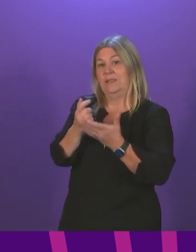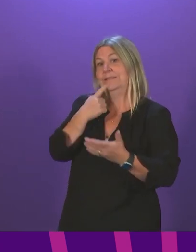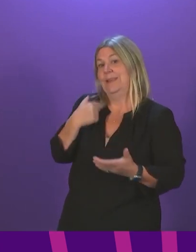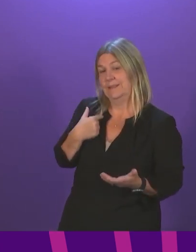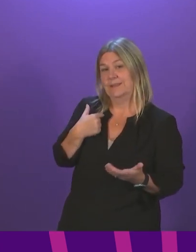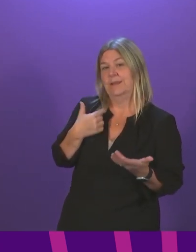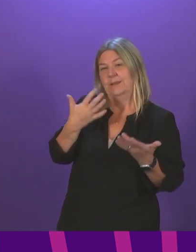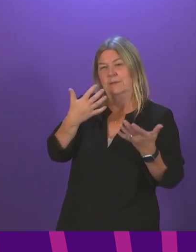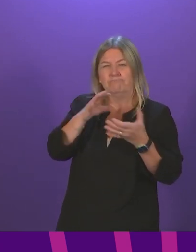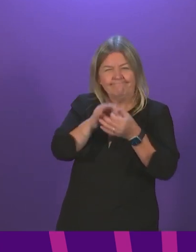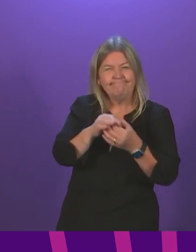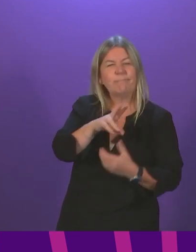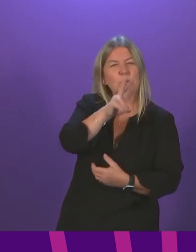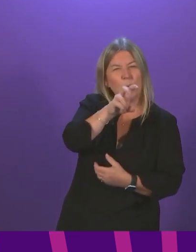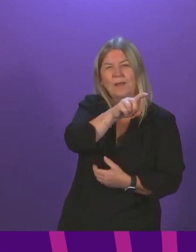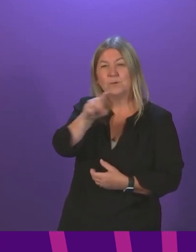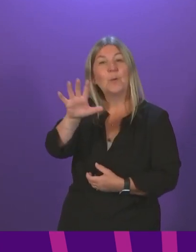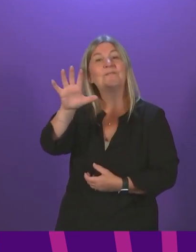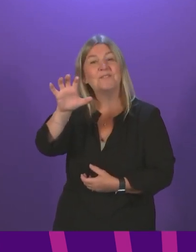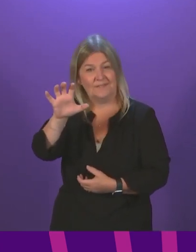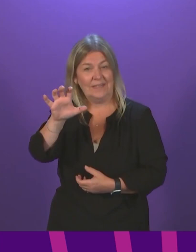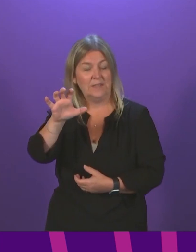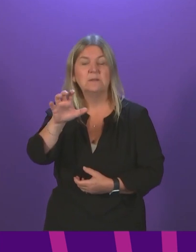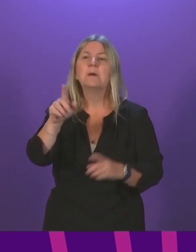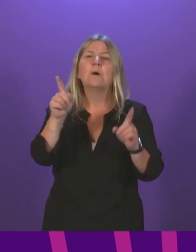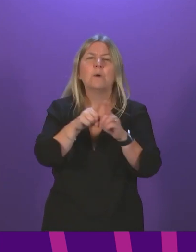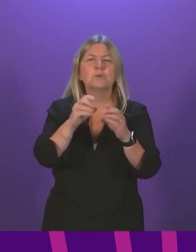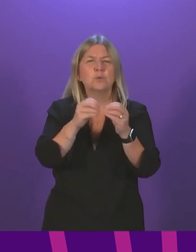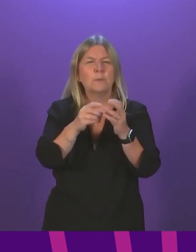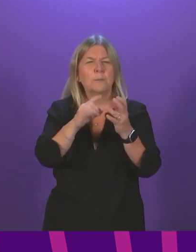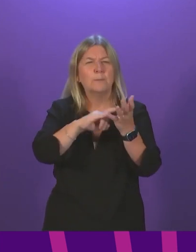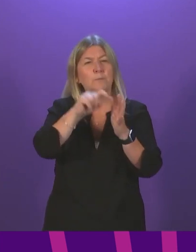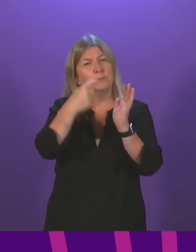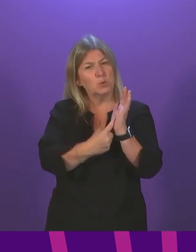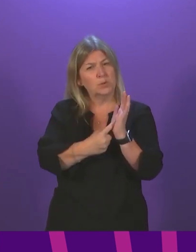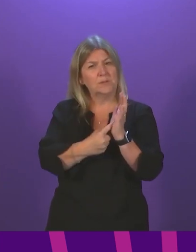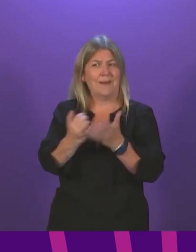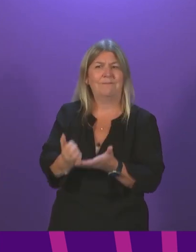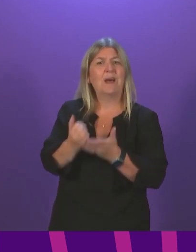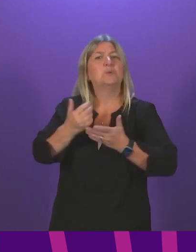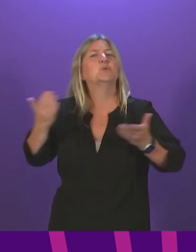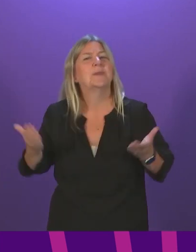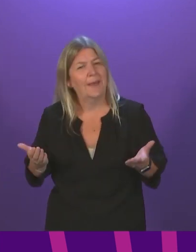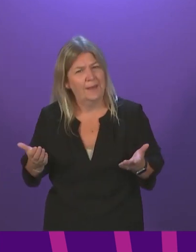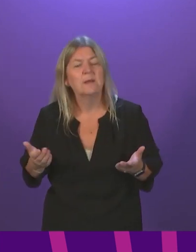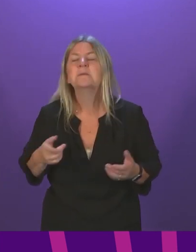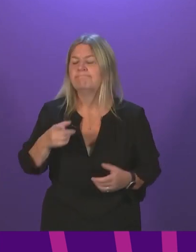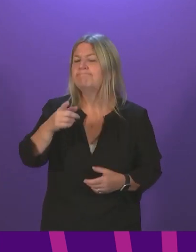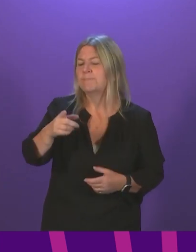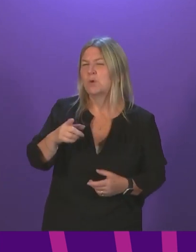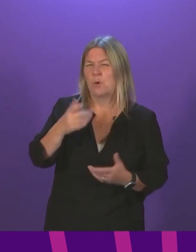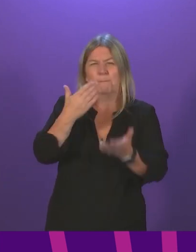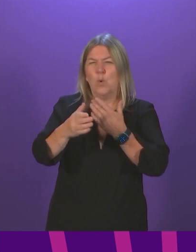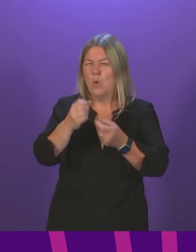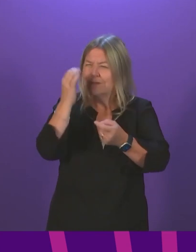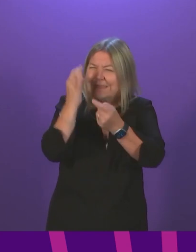We received the JC Viaghi advice on the booster programme this morning. There will be more or finer, more granular detail available in the coming days.